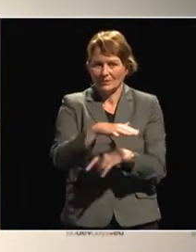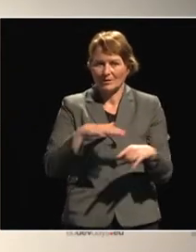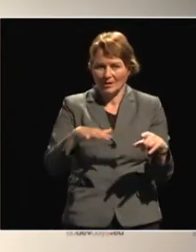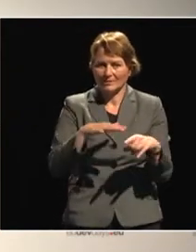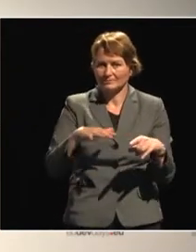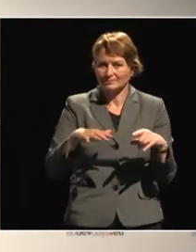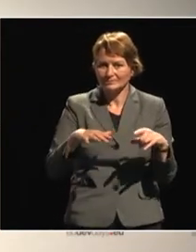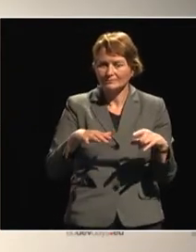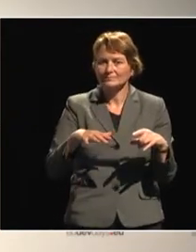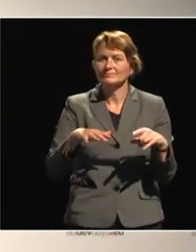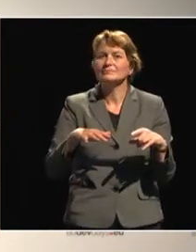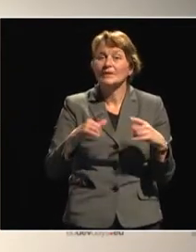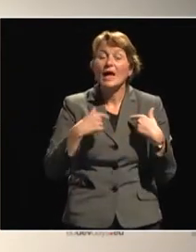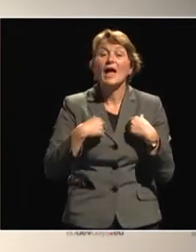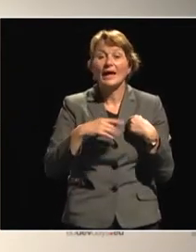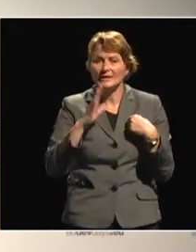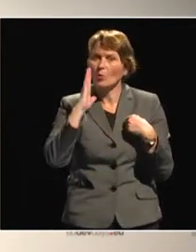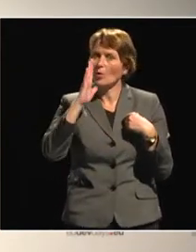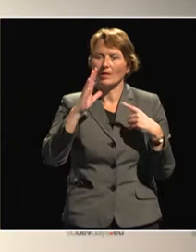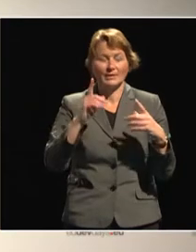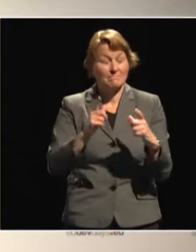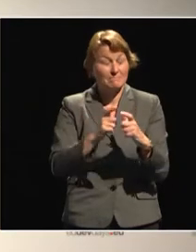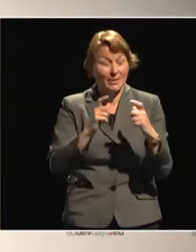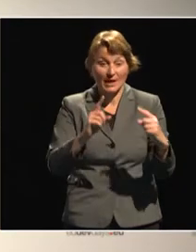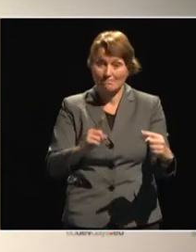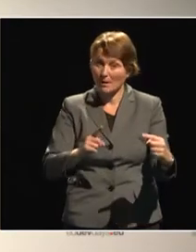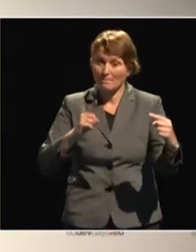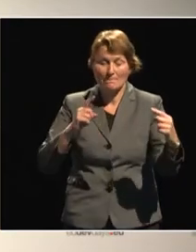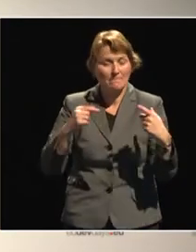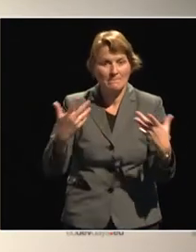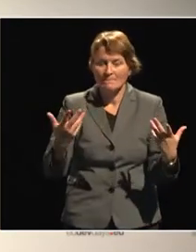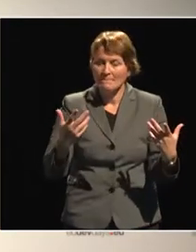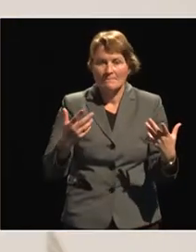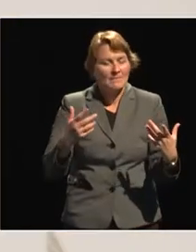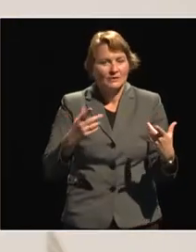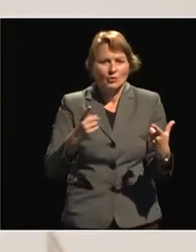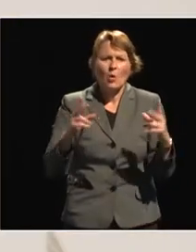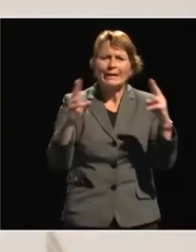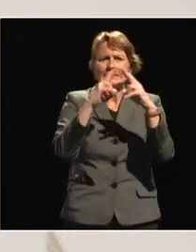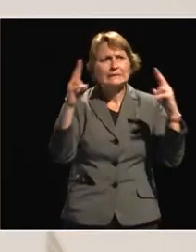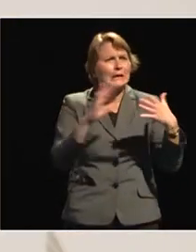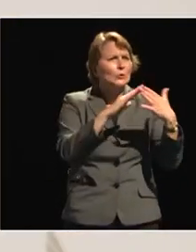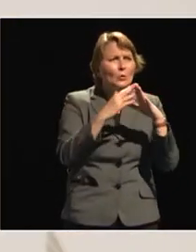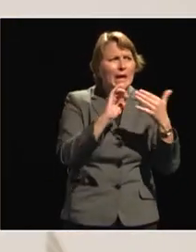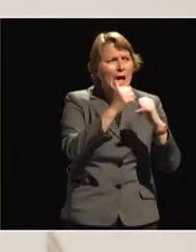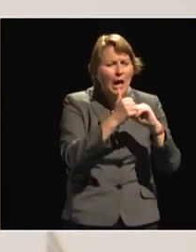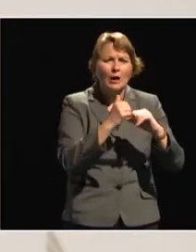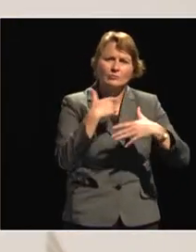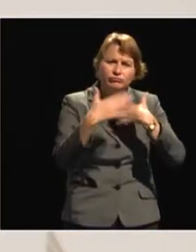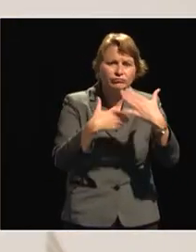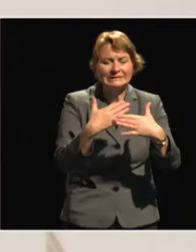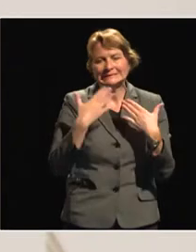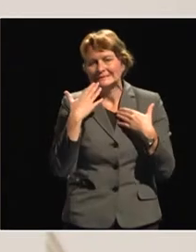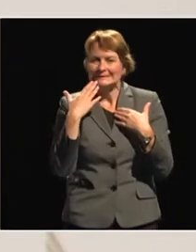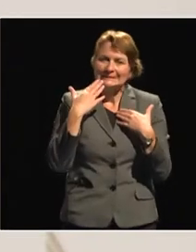And it will be a big challenge, still big challenge for international community. But